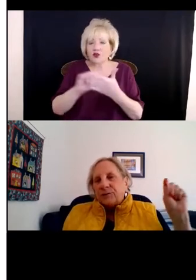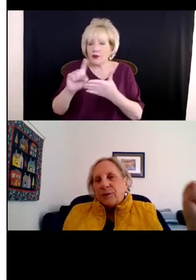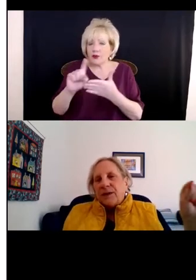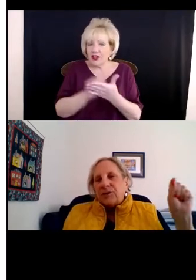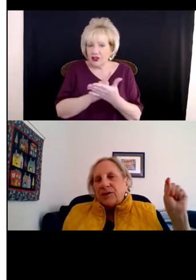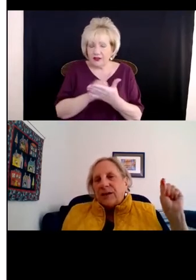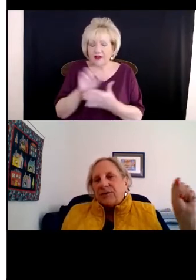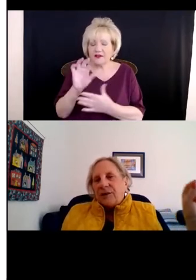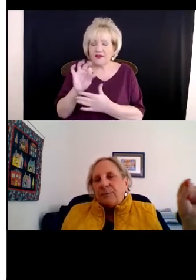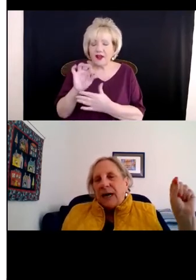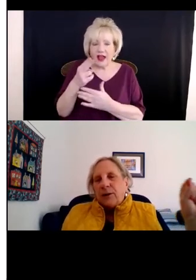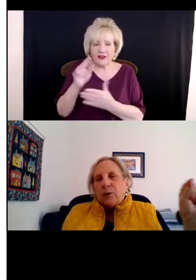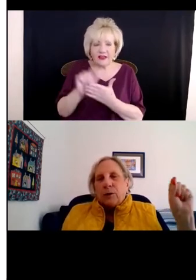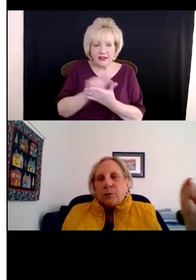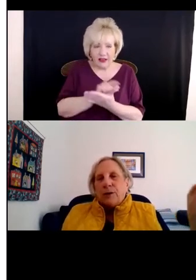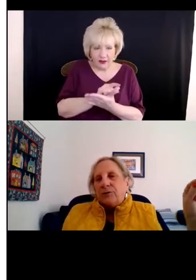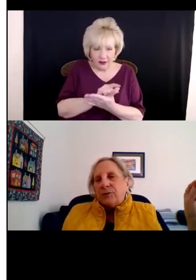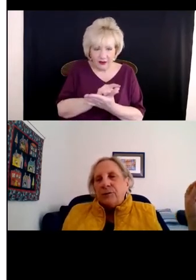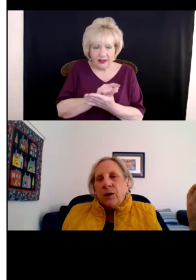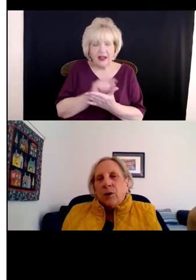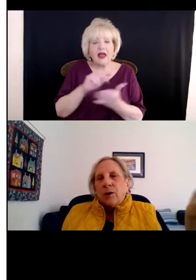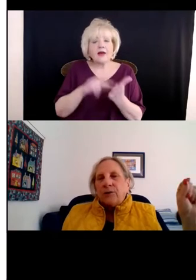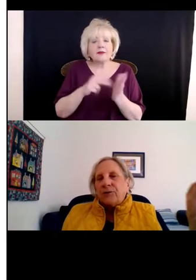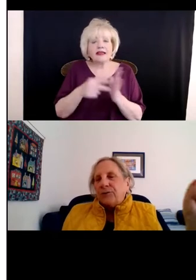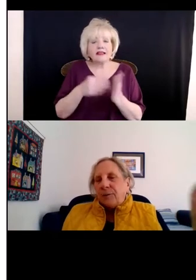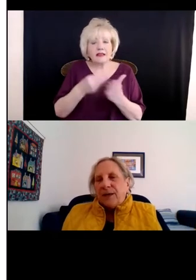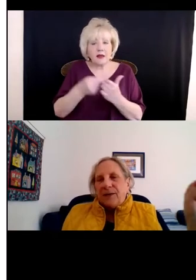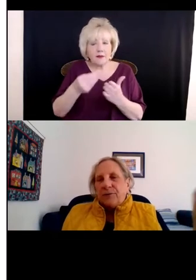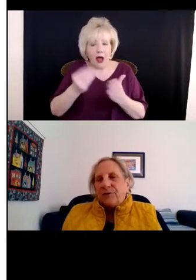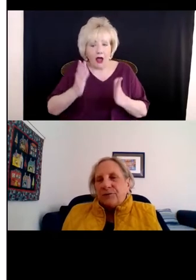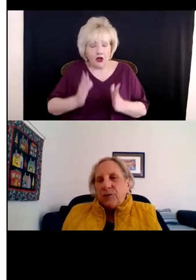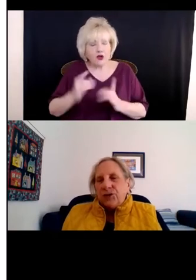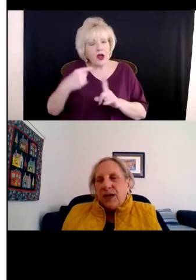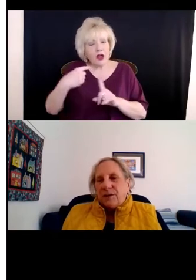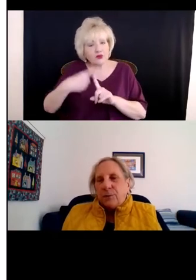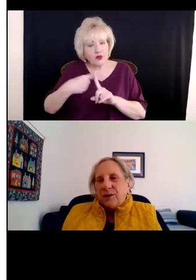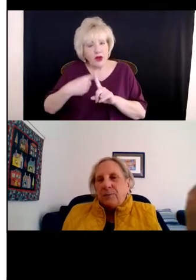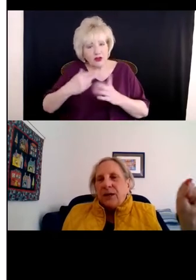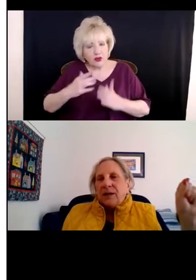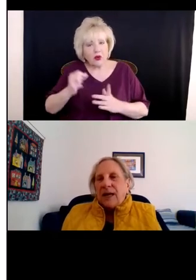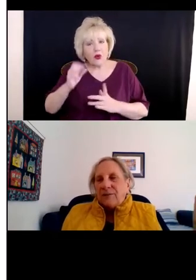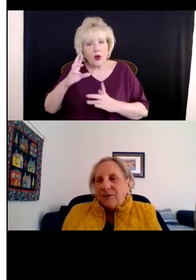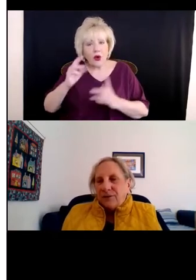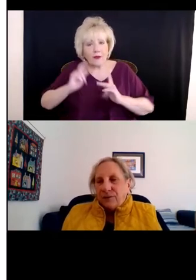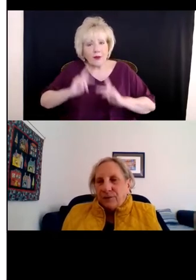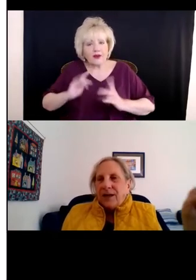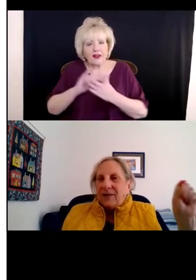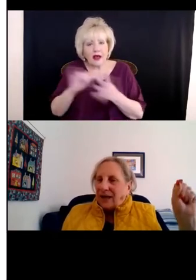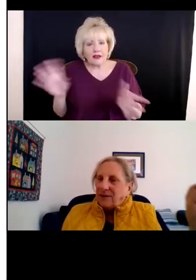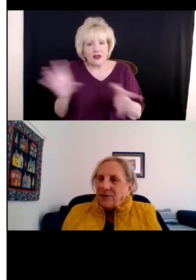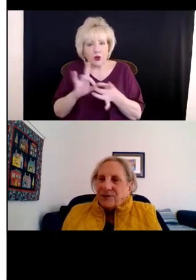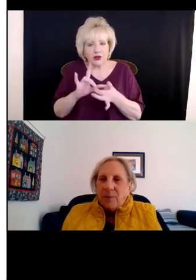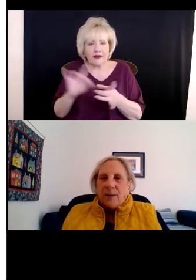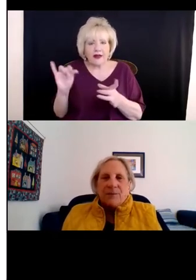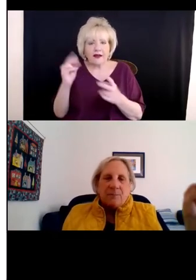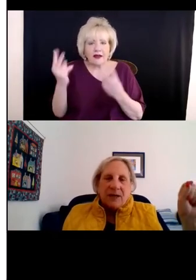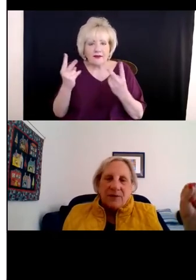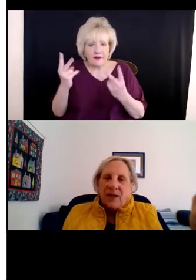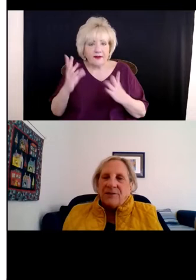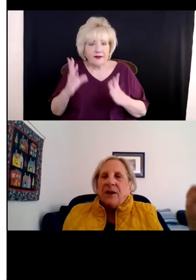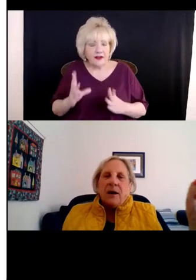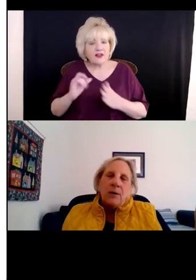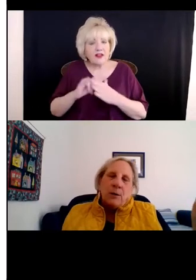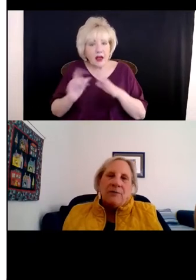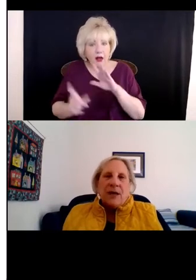includes discrimination against a buyer or a renter, or also somebody who's associated with them, like a visitor. And that does come up.